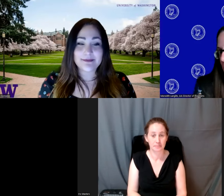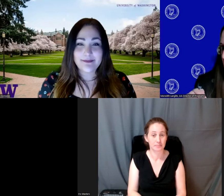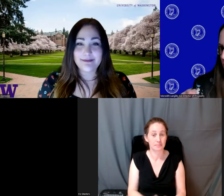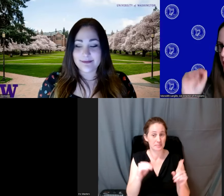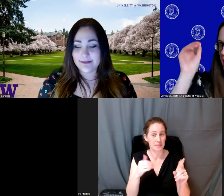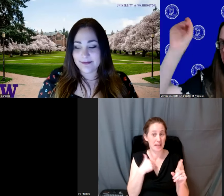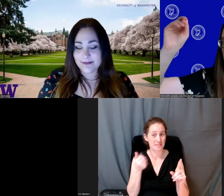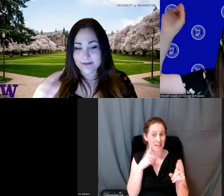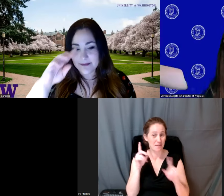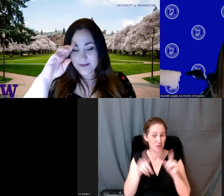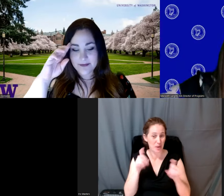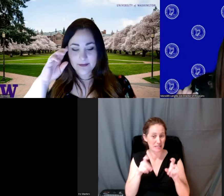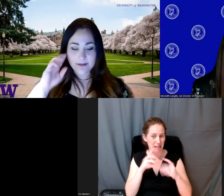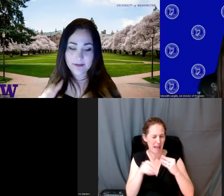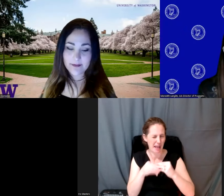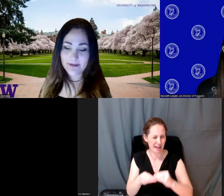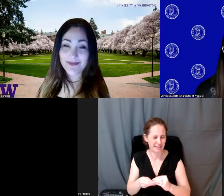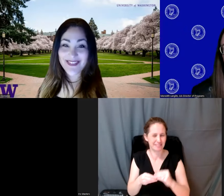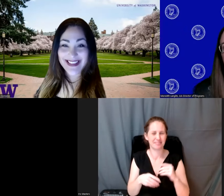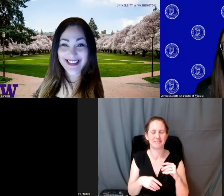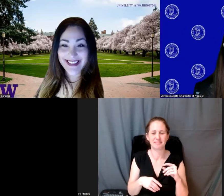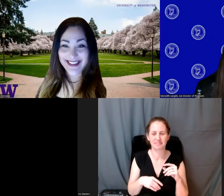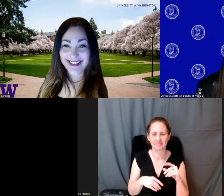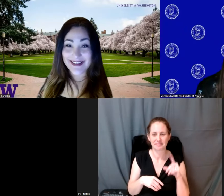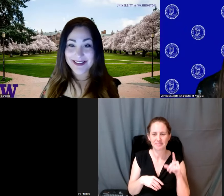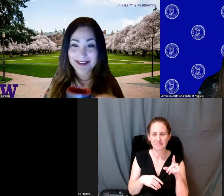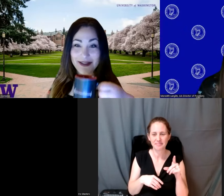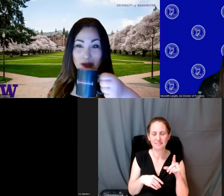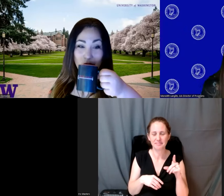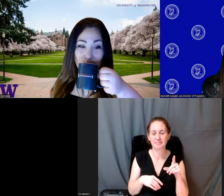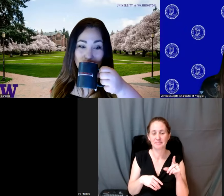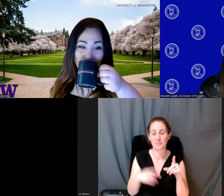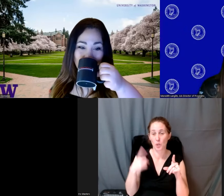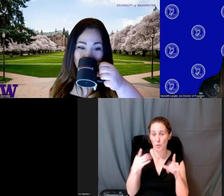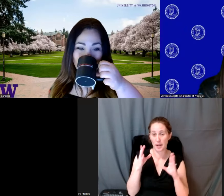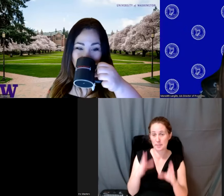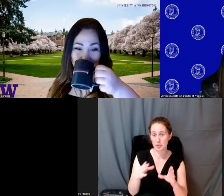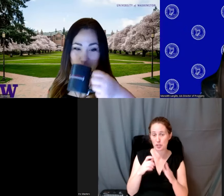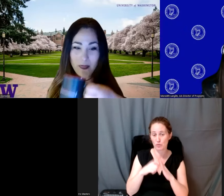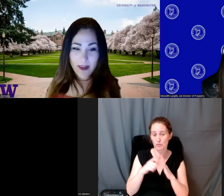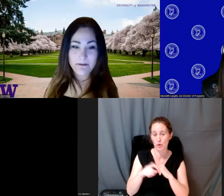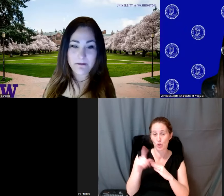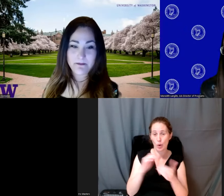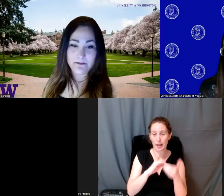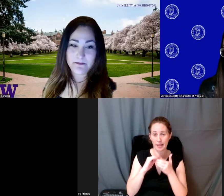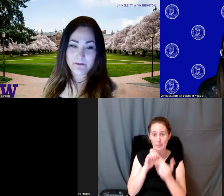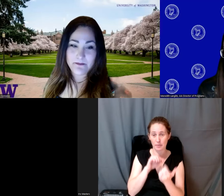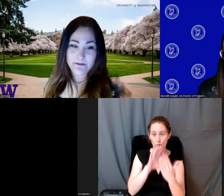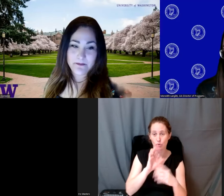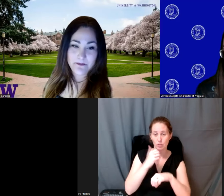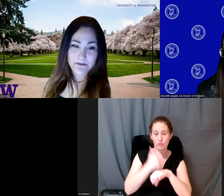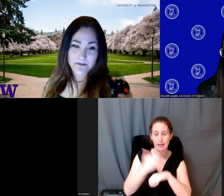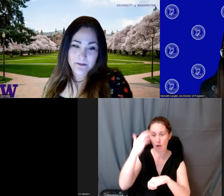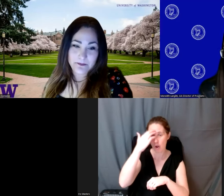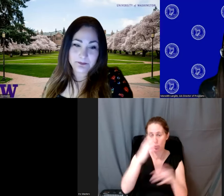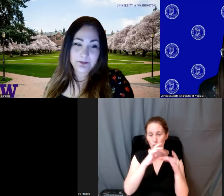several questions that kind of build build build build off of this theme so I've got one person writing in your collaborative approach and creating knowledge